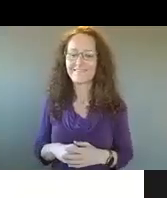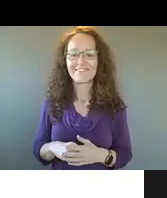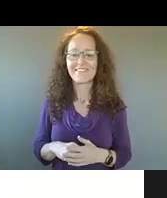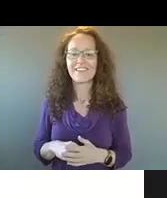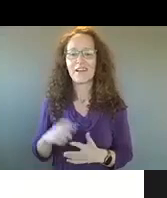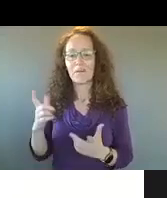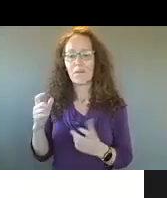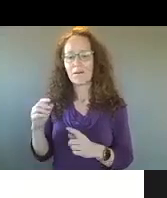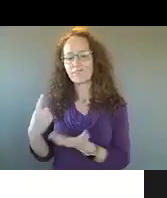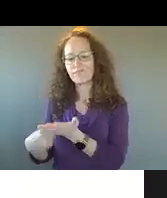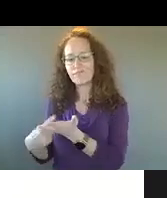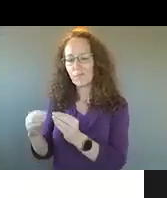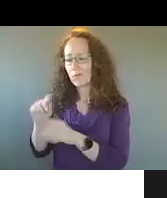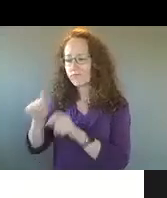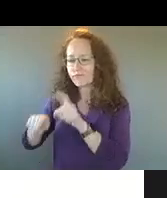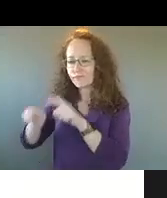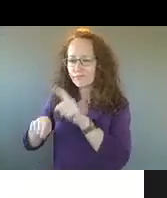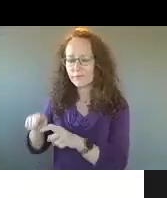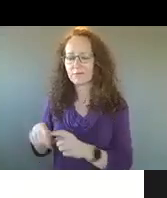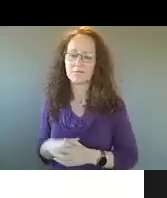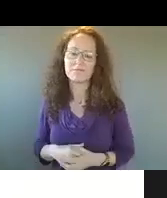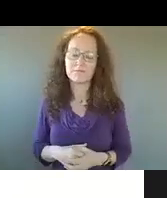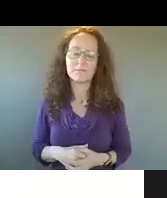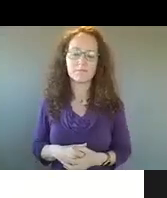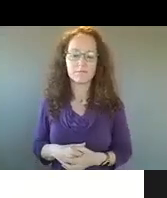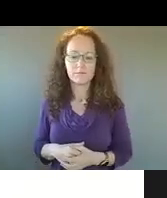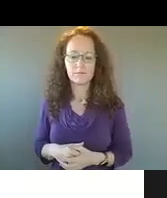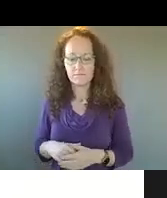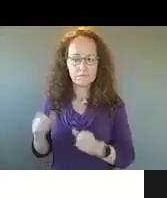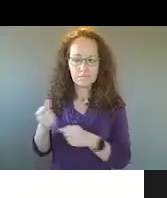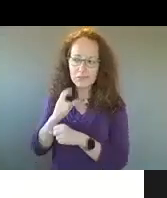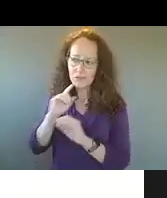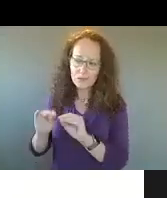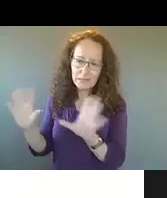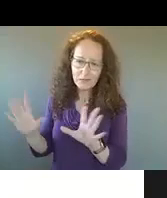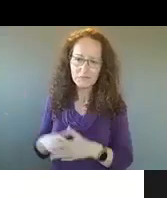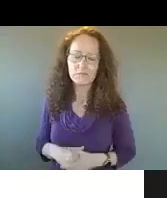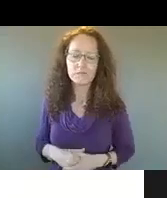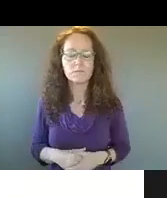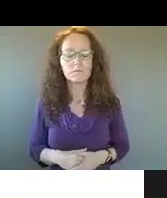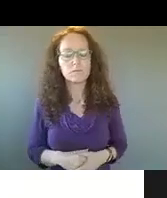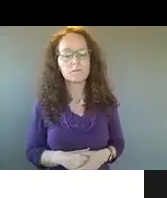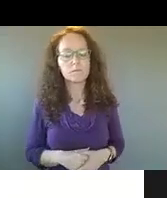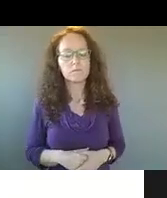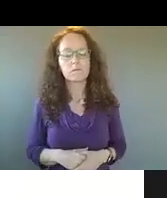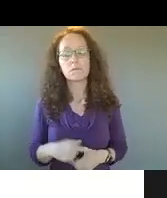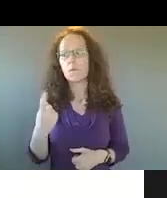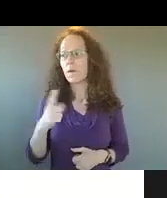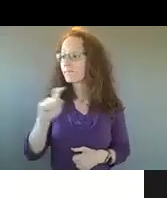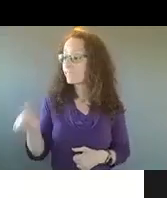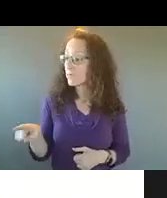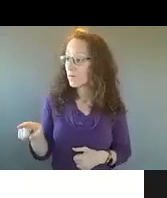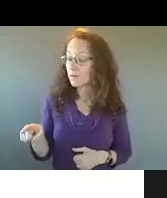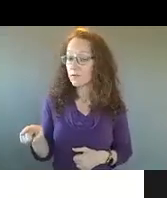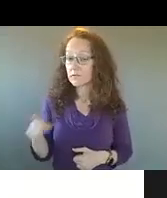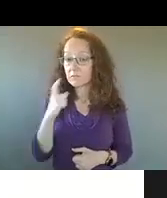back just for a couple of clarifying, um, questions and follow-ups here. Um, I think that there was a question that I just